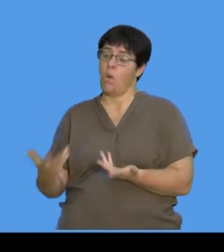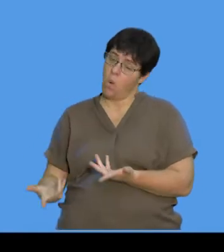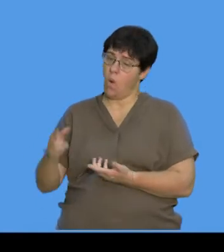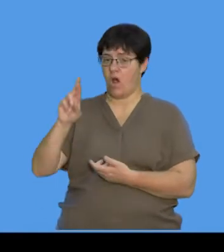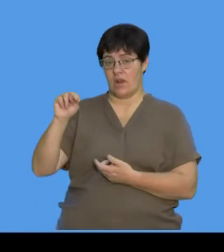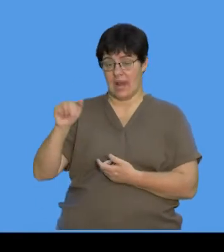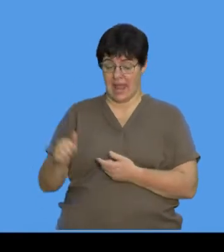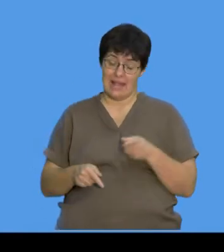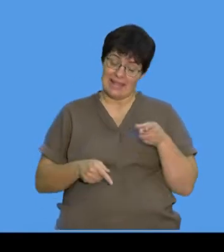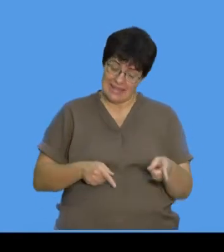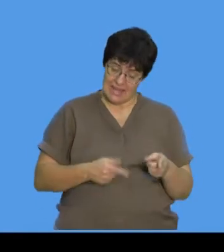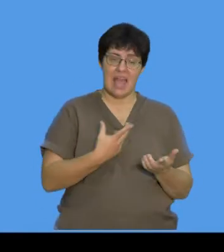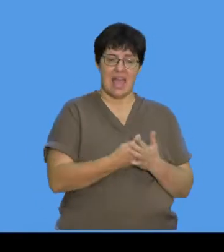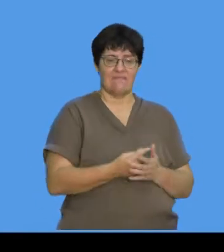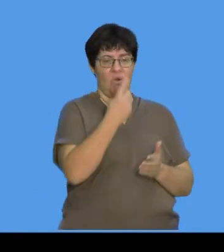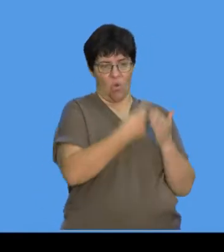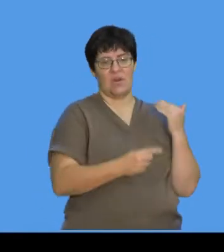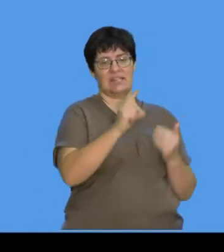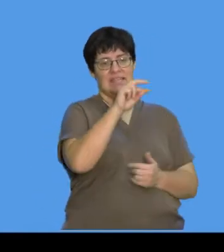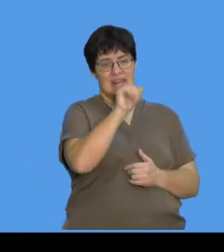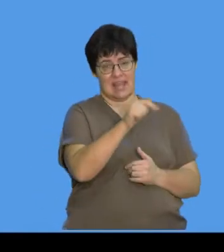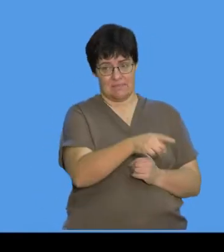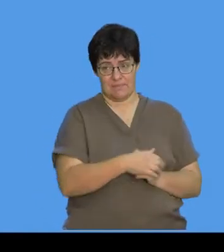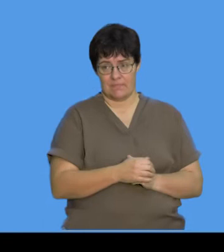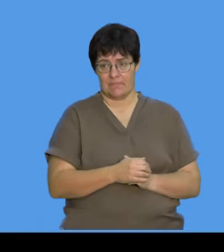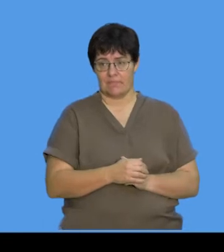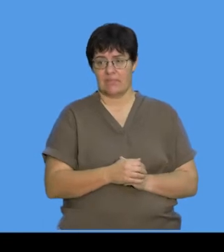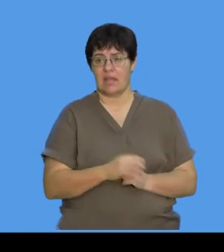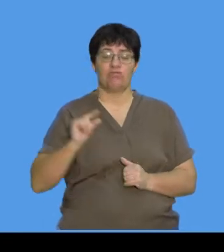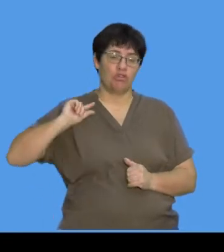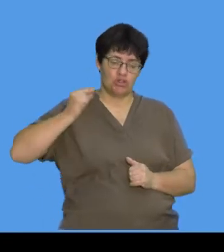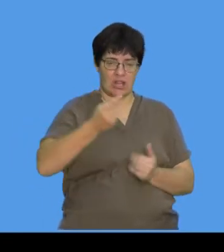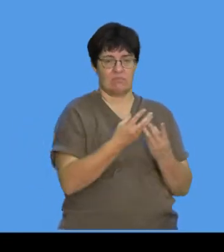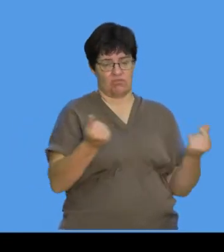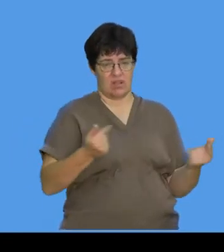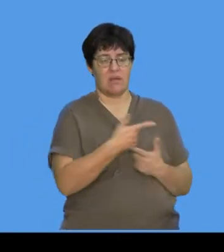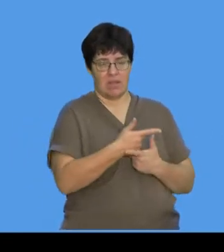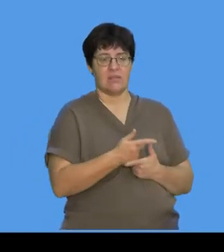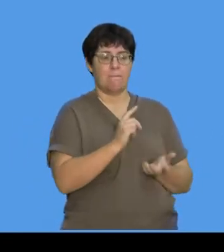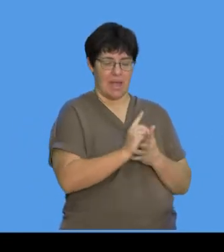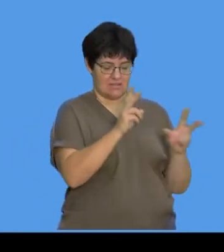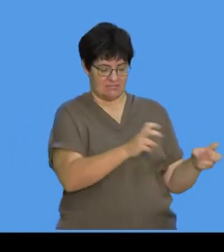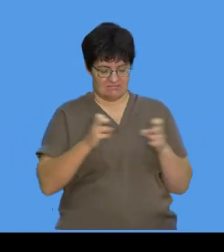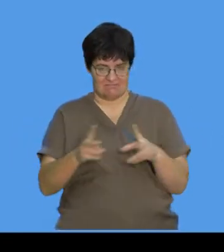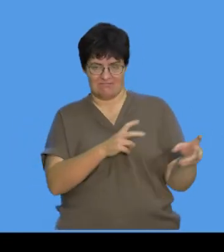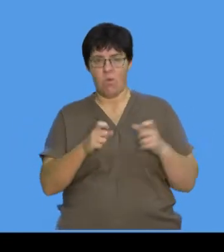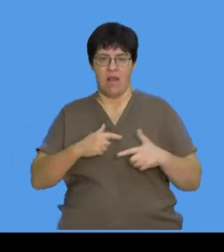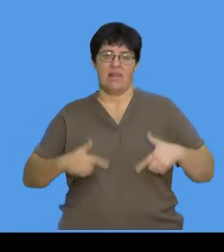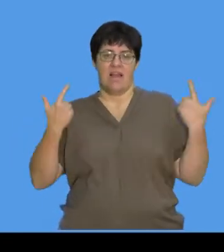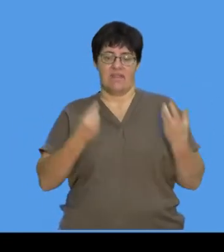or RNA, it's the genetic material. All right, and that is important. Living things need to reproduce.